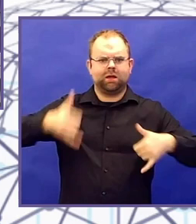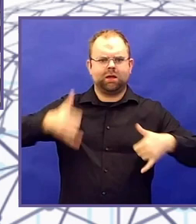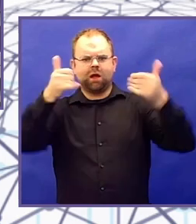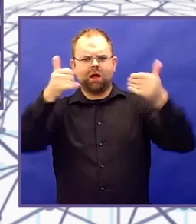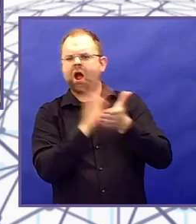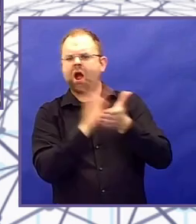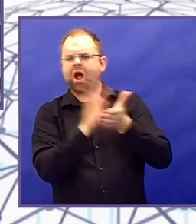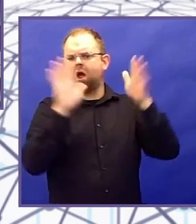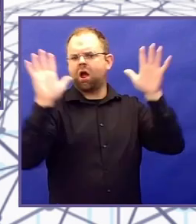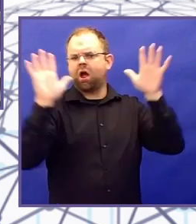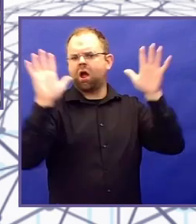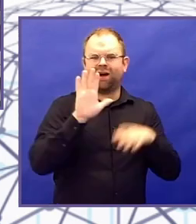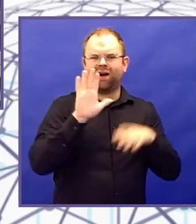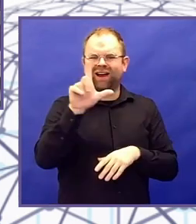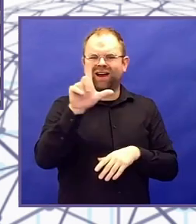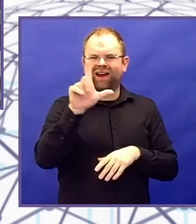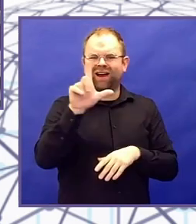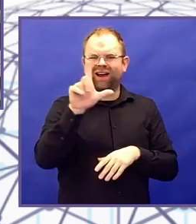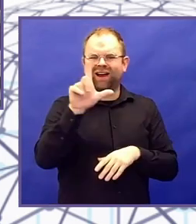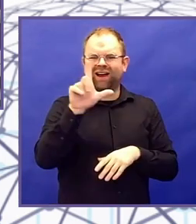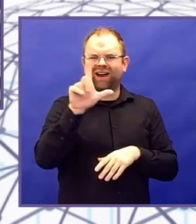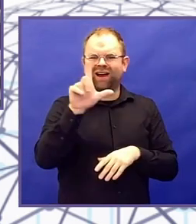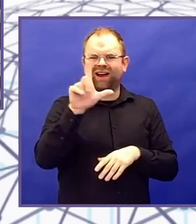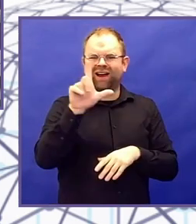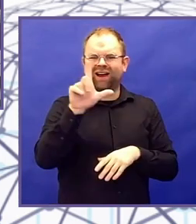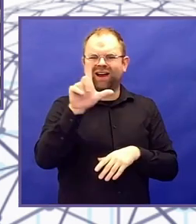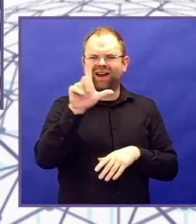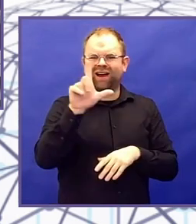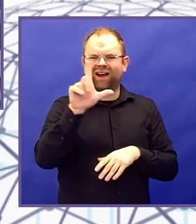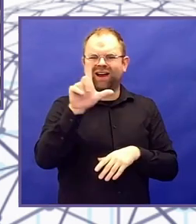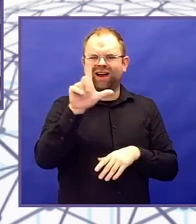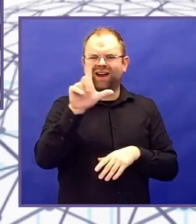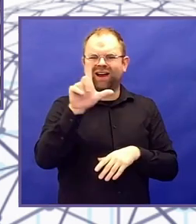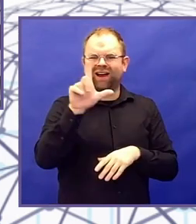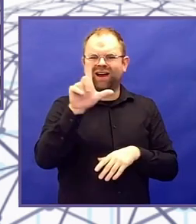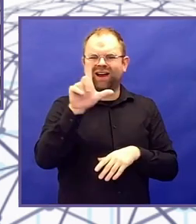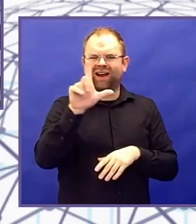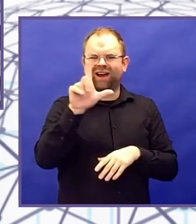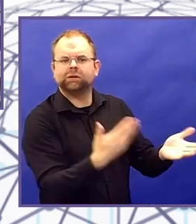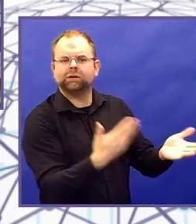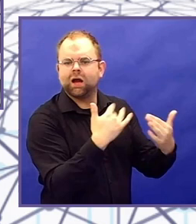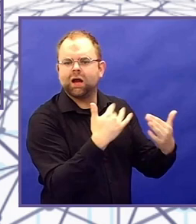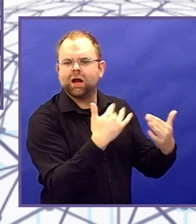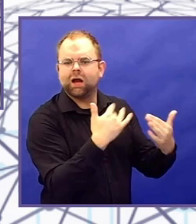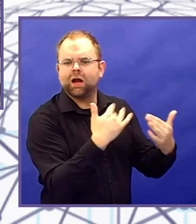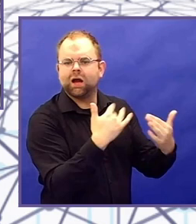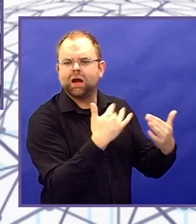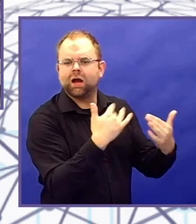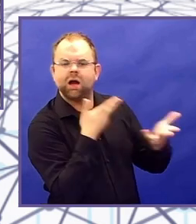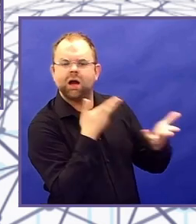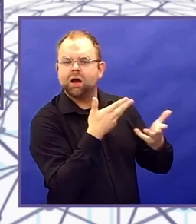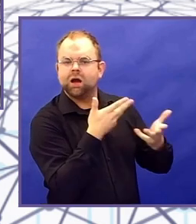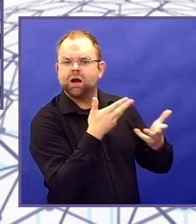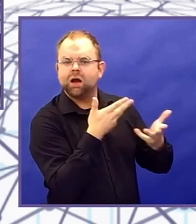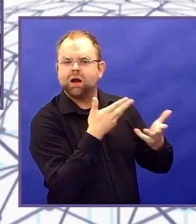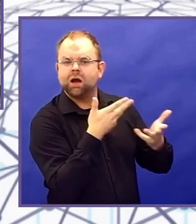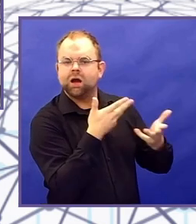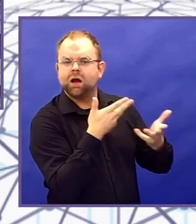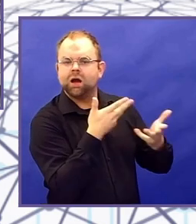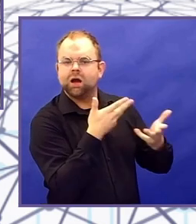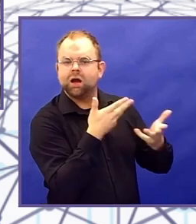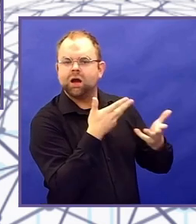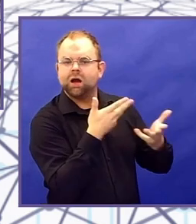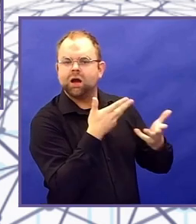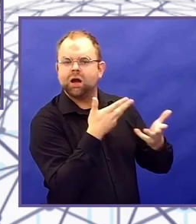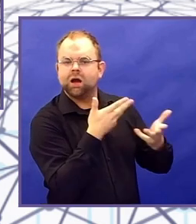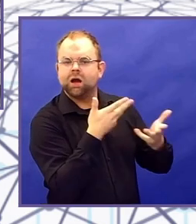And sometimes it's not the designer's fault, right? They've worked with disabled people. They've done all the hard work of figuring out